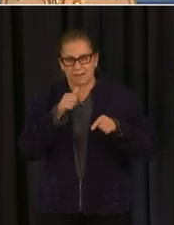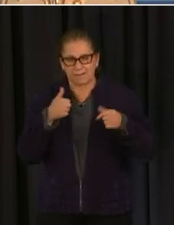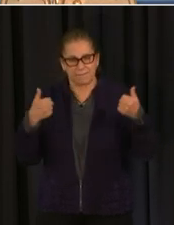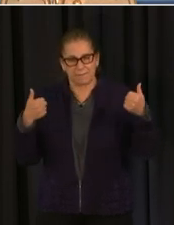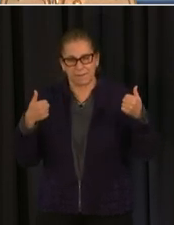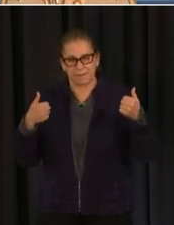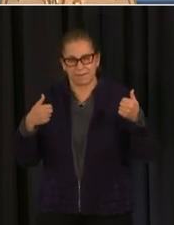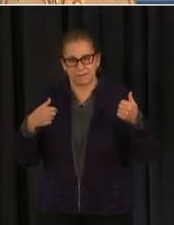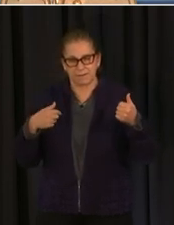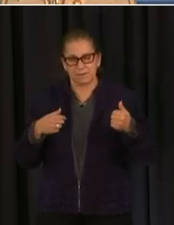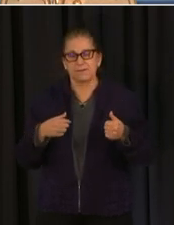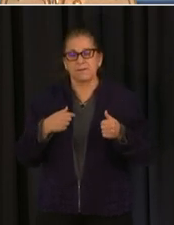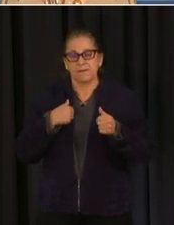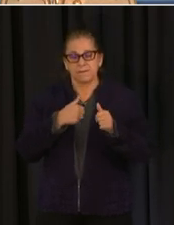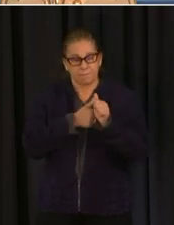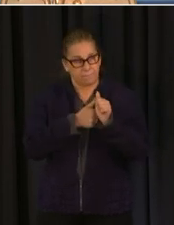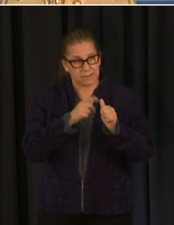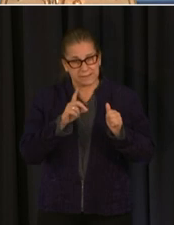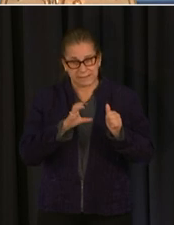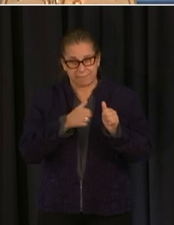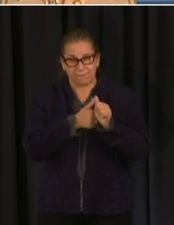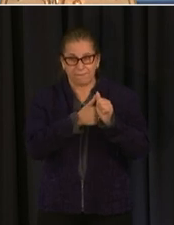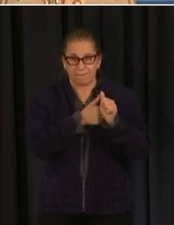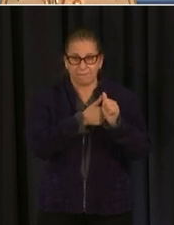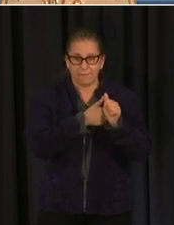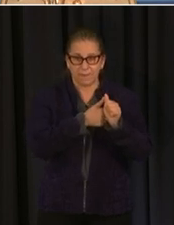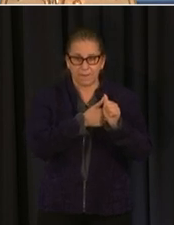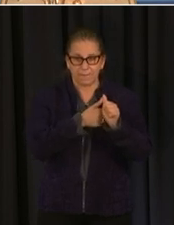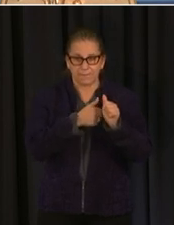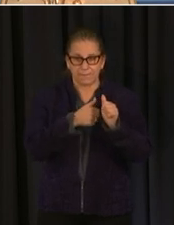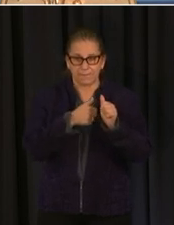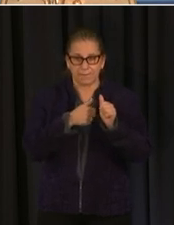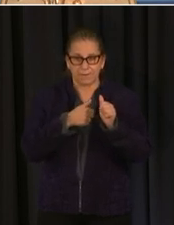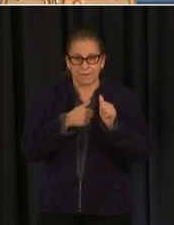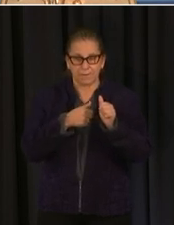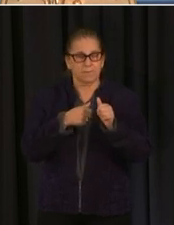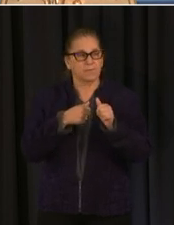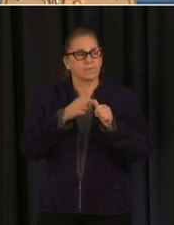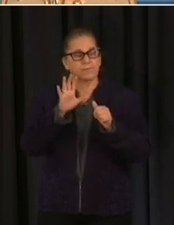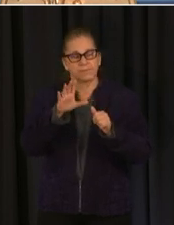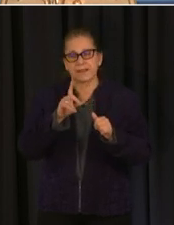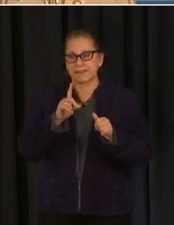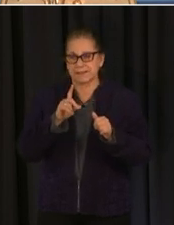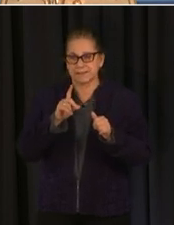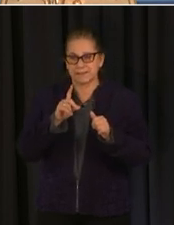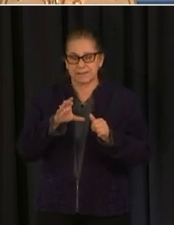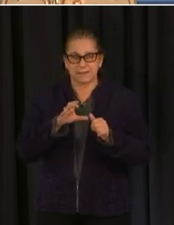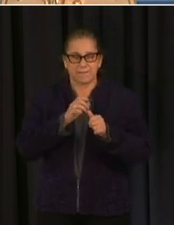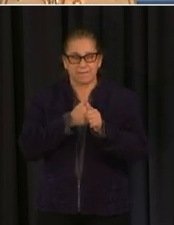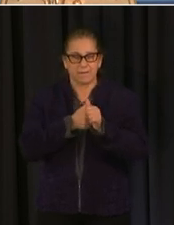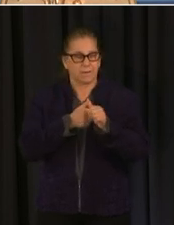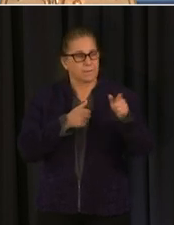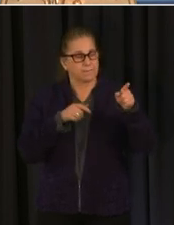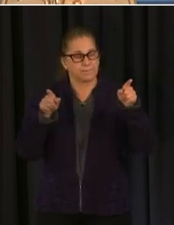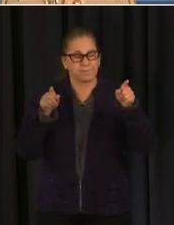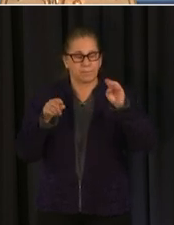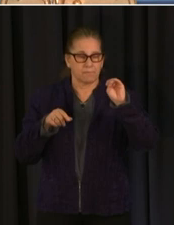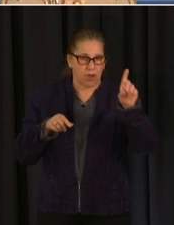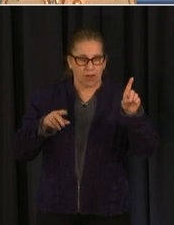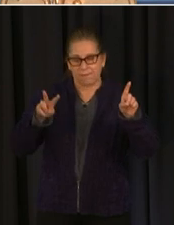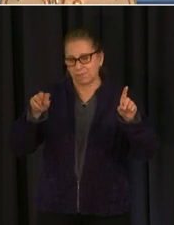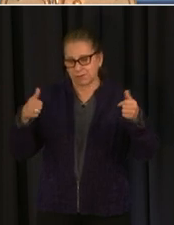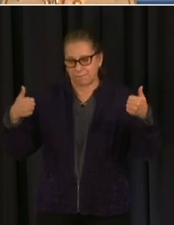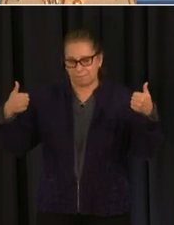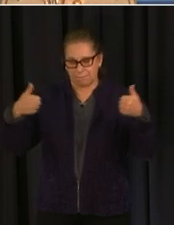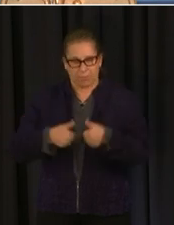align more with the center of the region us um than they might with other parts of their state which makes sense to